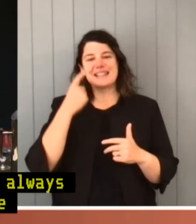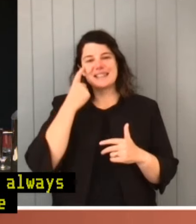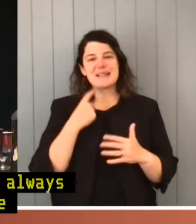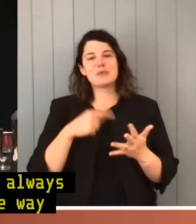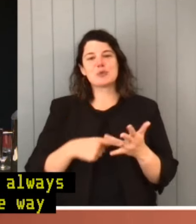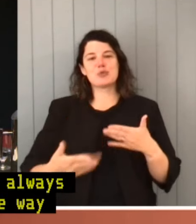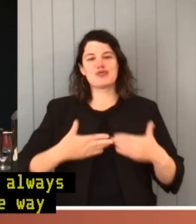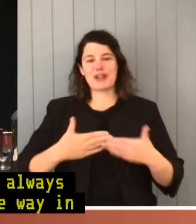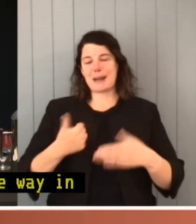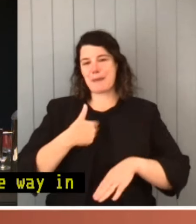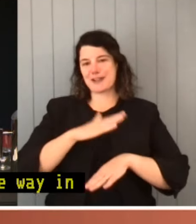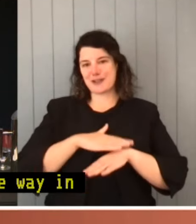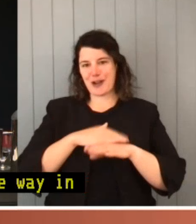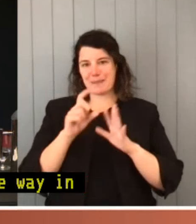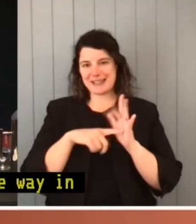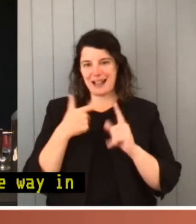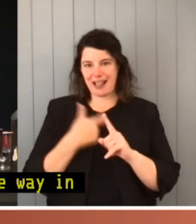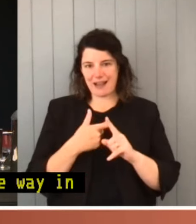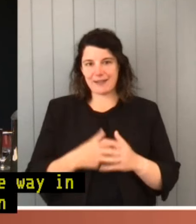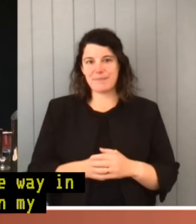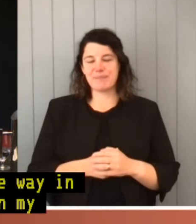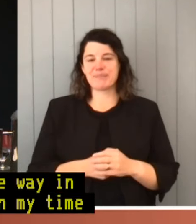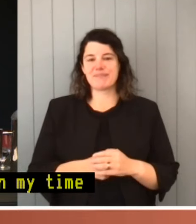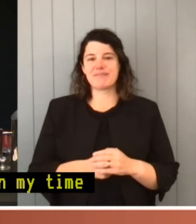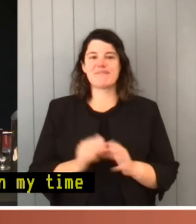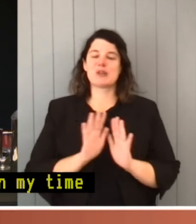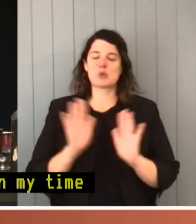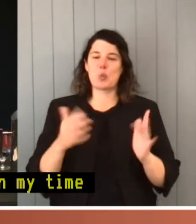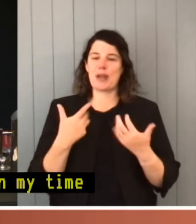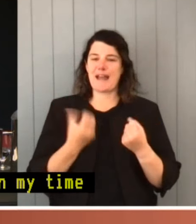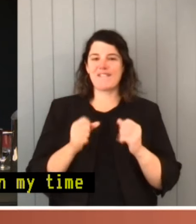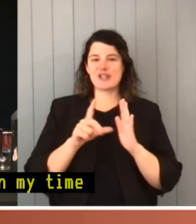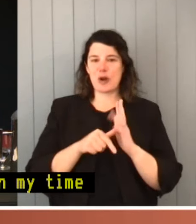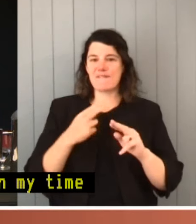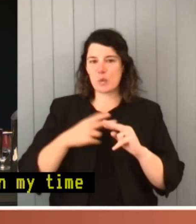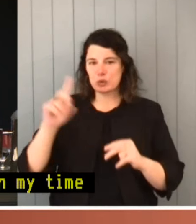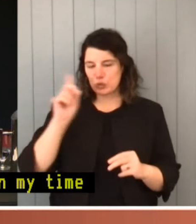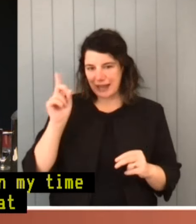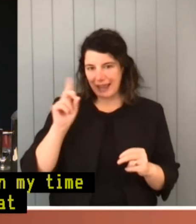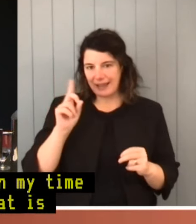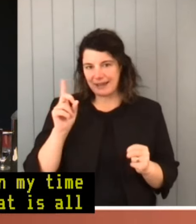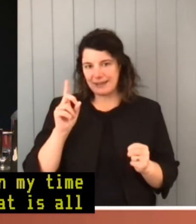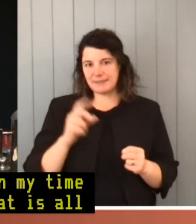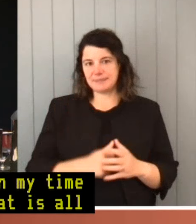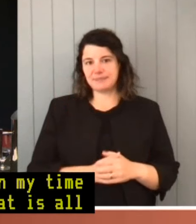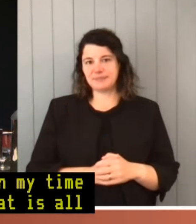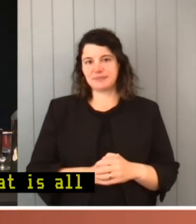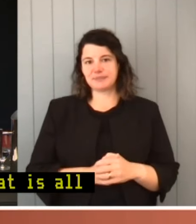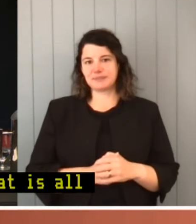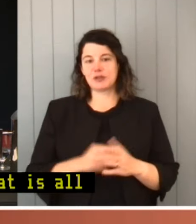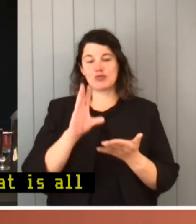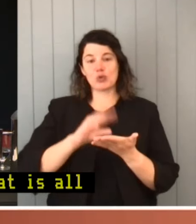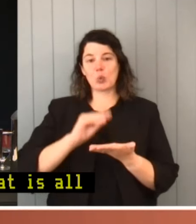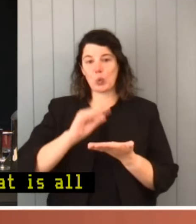time as clerk of the Senate. That is all. We've got time for a recording of this lecture and